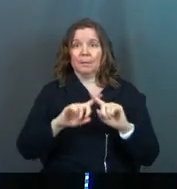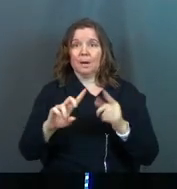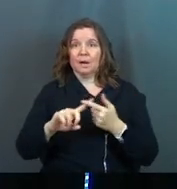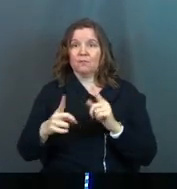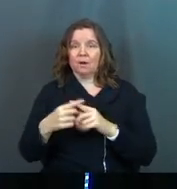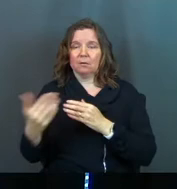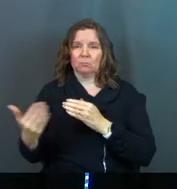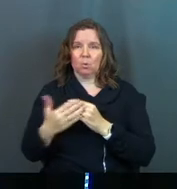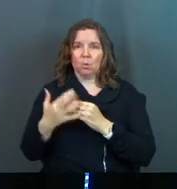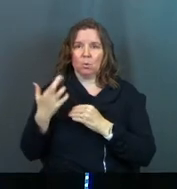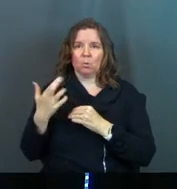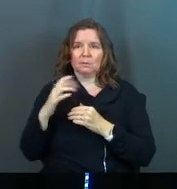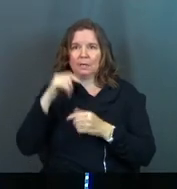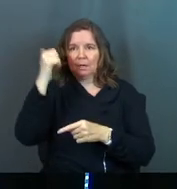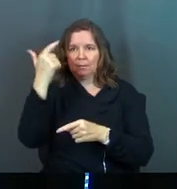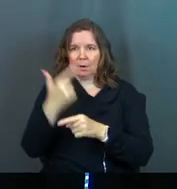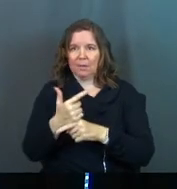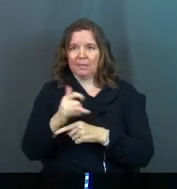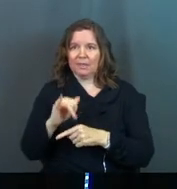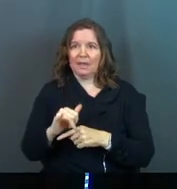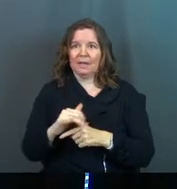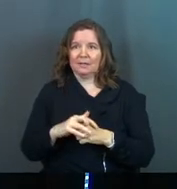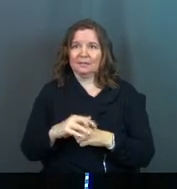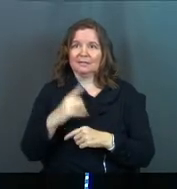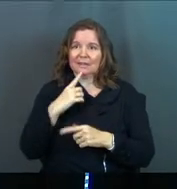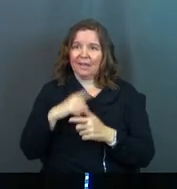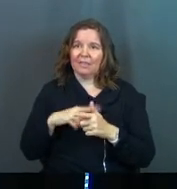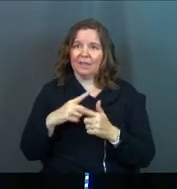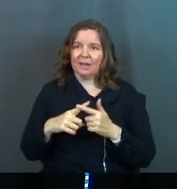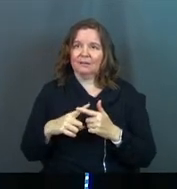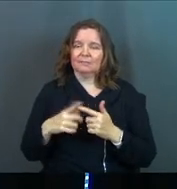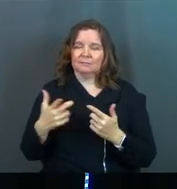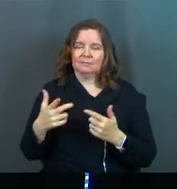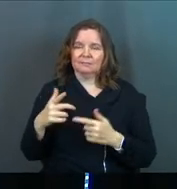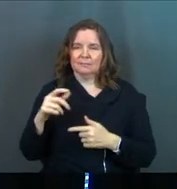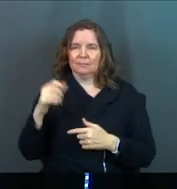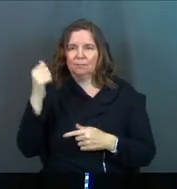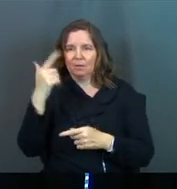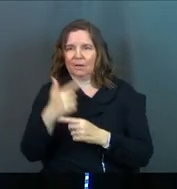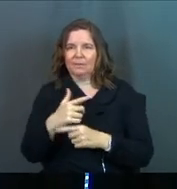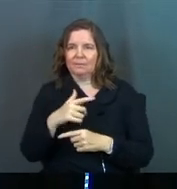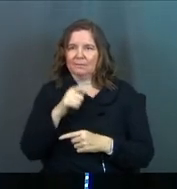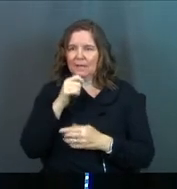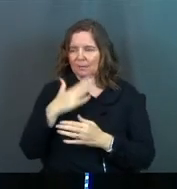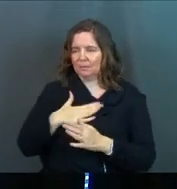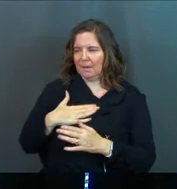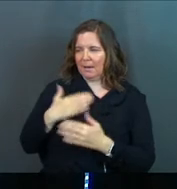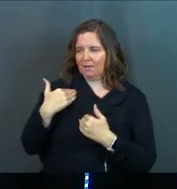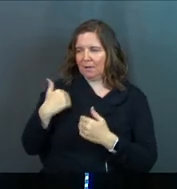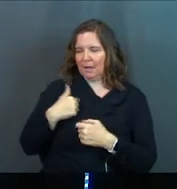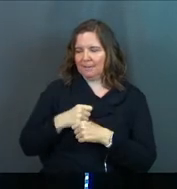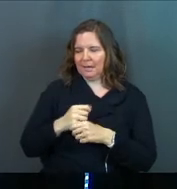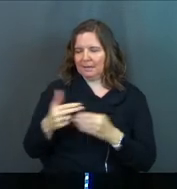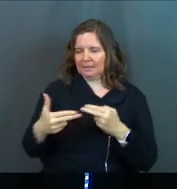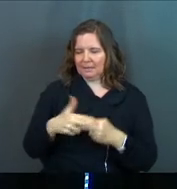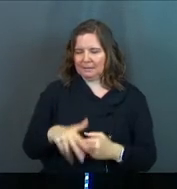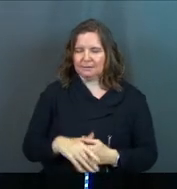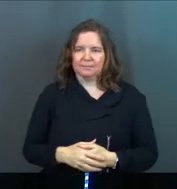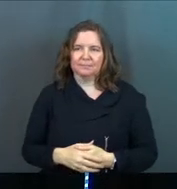sticks closer than a brother. That should say then a brother than to a brother and that's not her fault. That's mine. I make the slides.